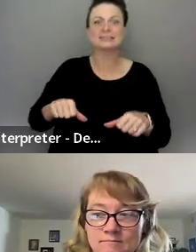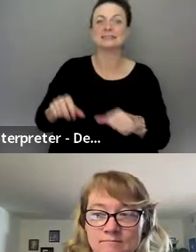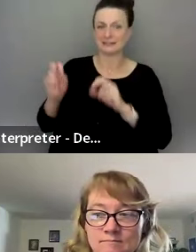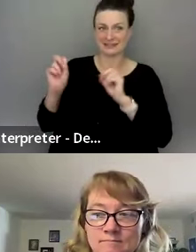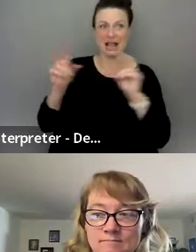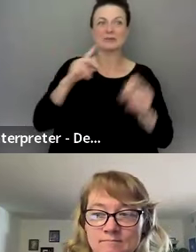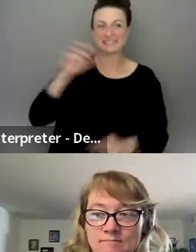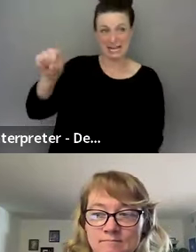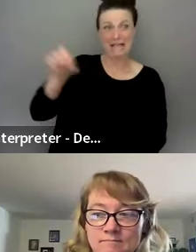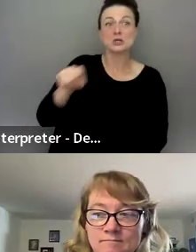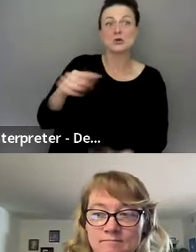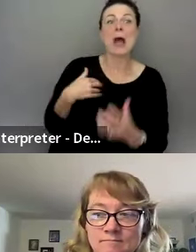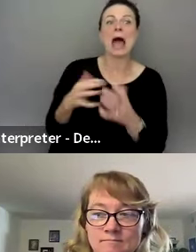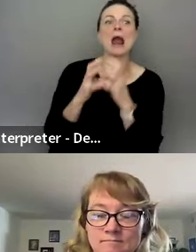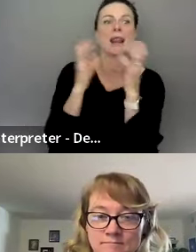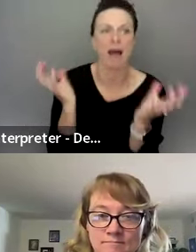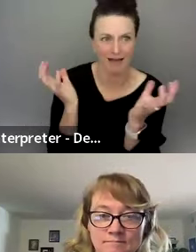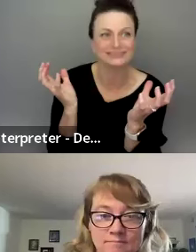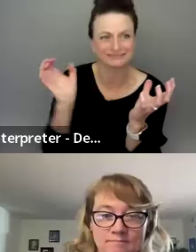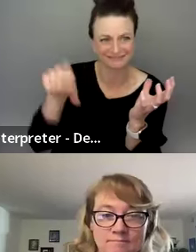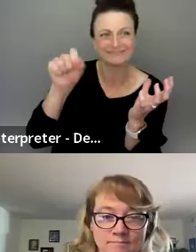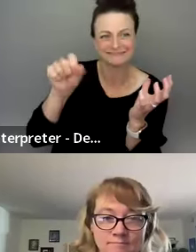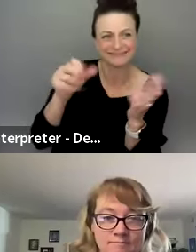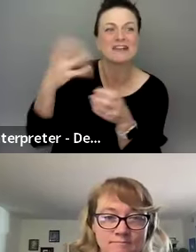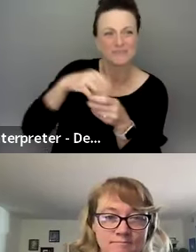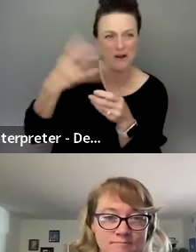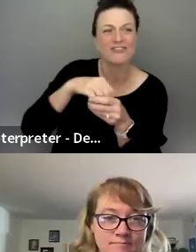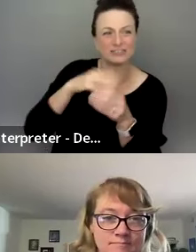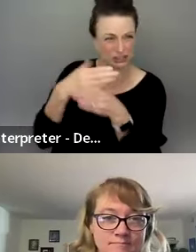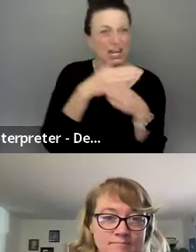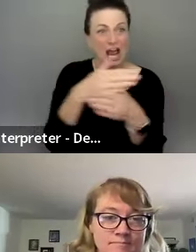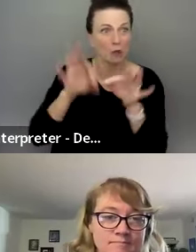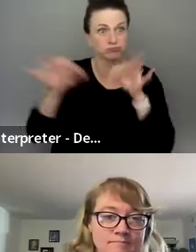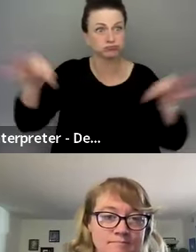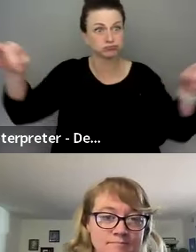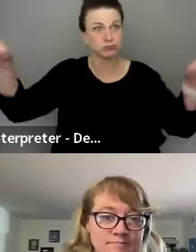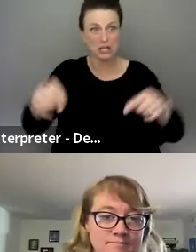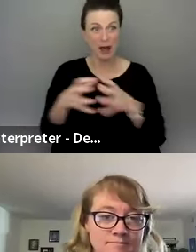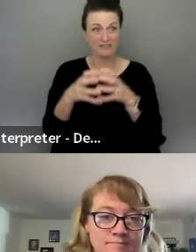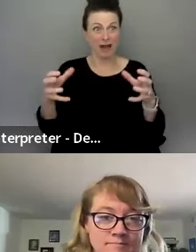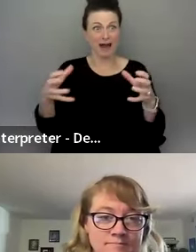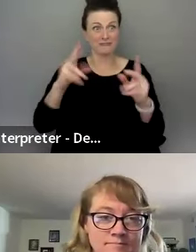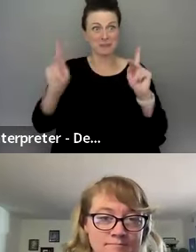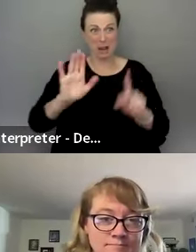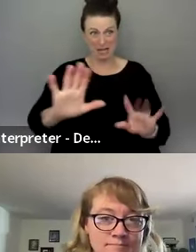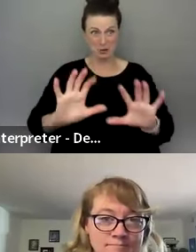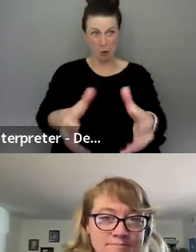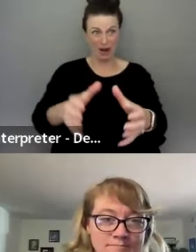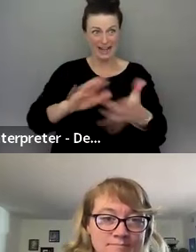you had a lot of, uh, engagements and shares. was like, you have a big network. It was like, wow.